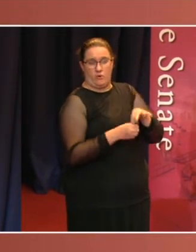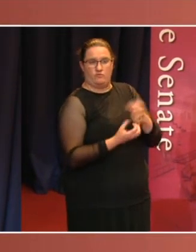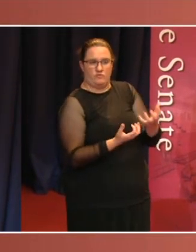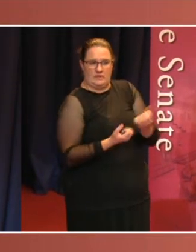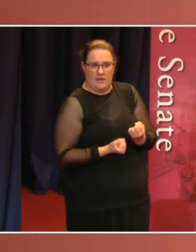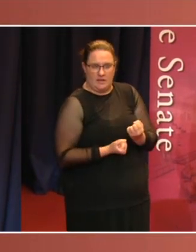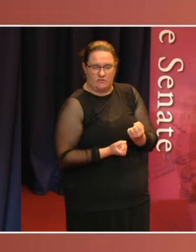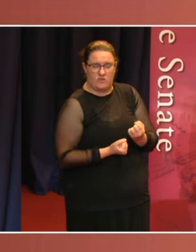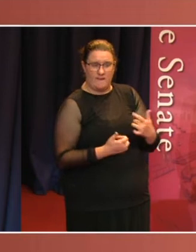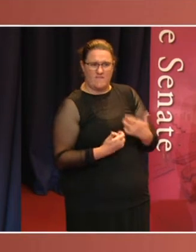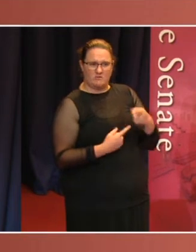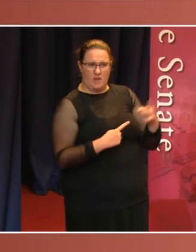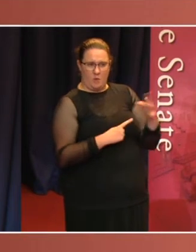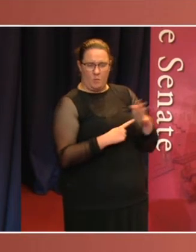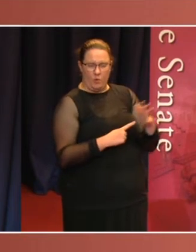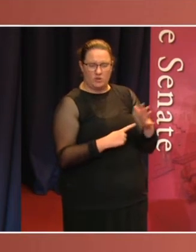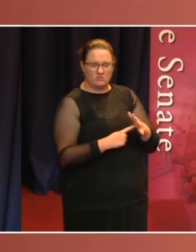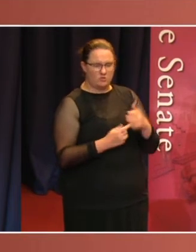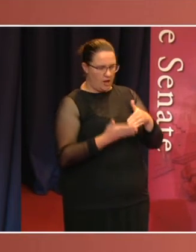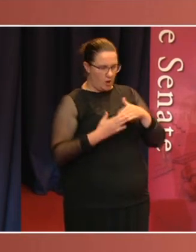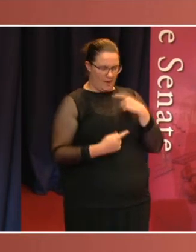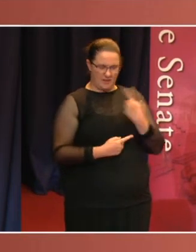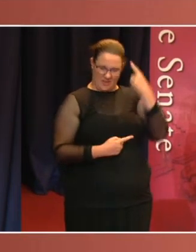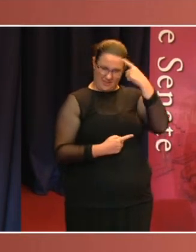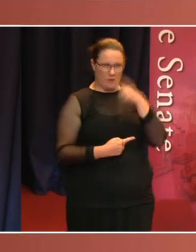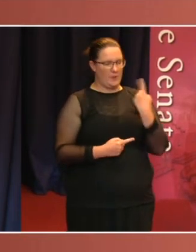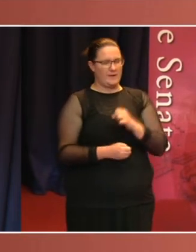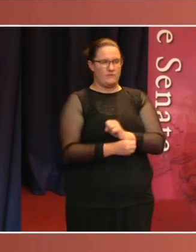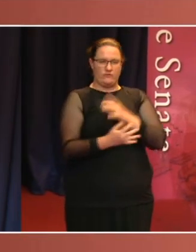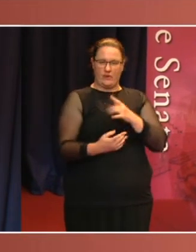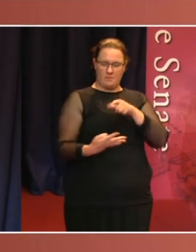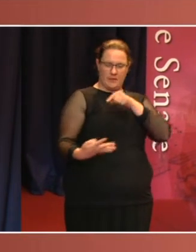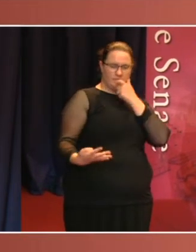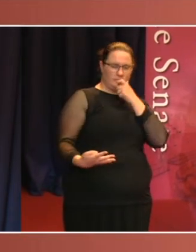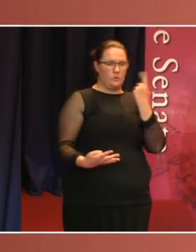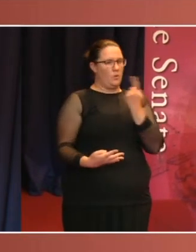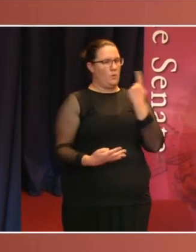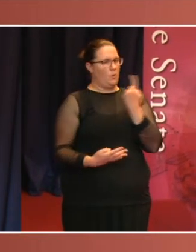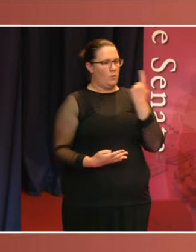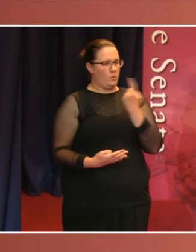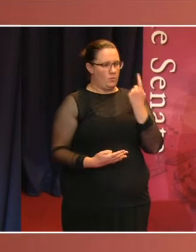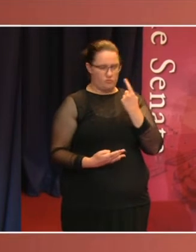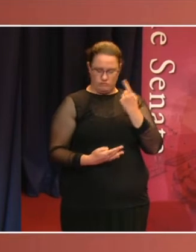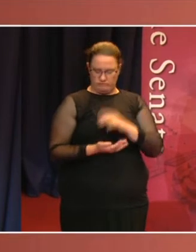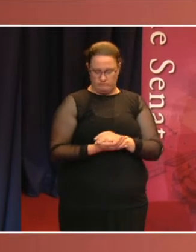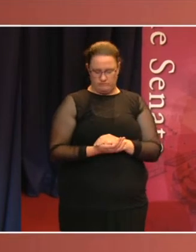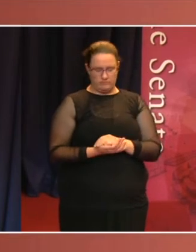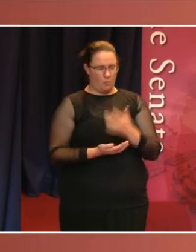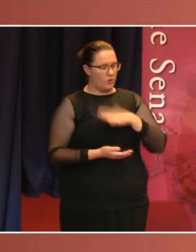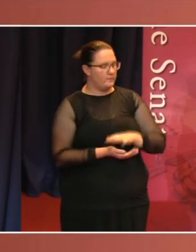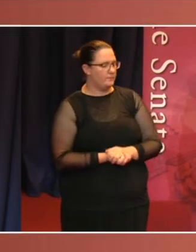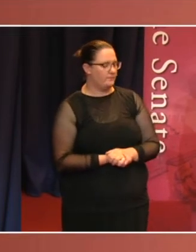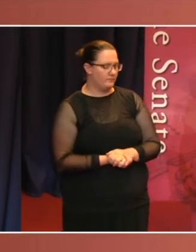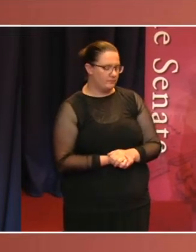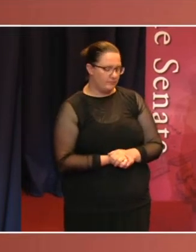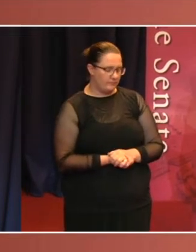in our democracy. In the face of long-term loss of trust in government and an increasing appetite for